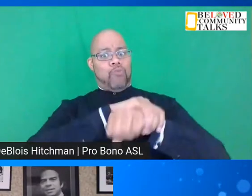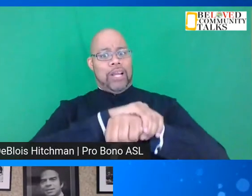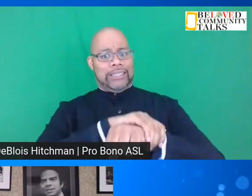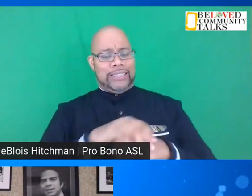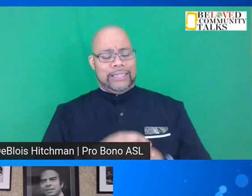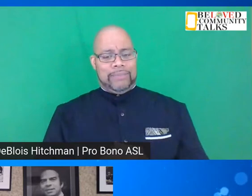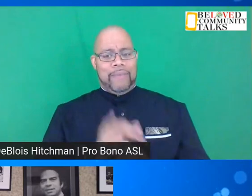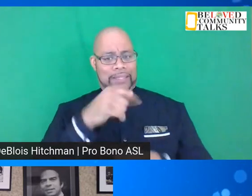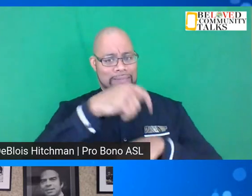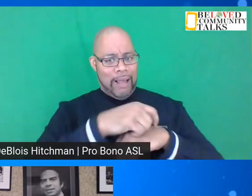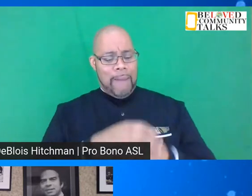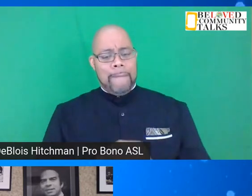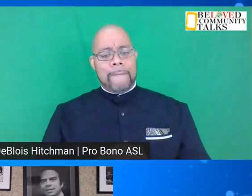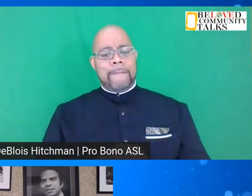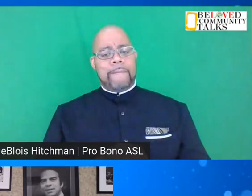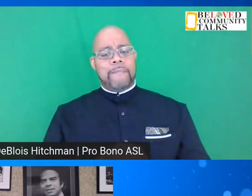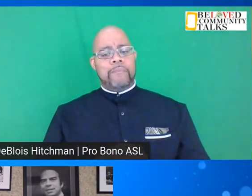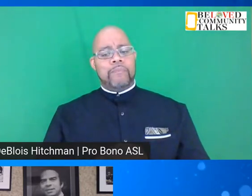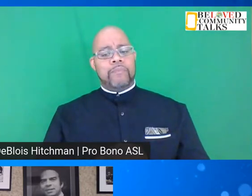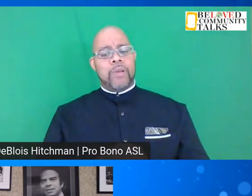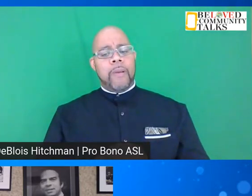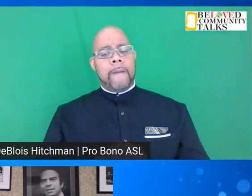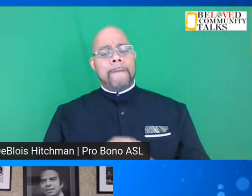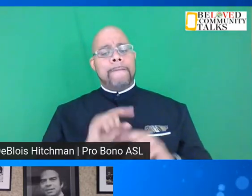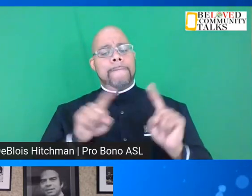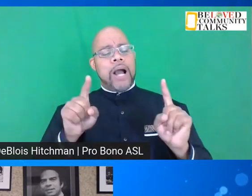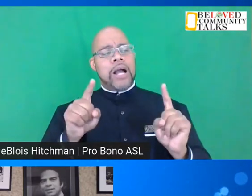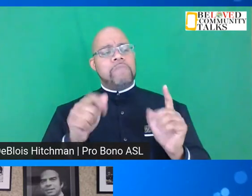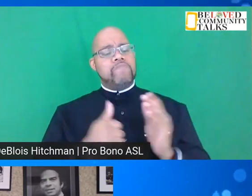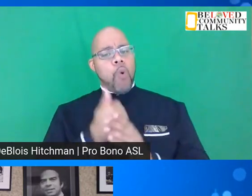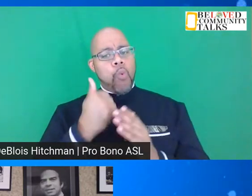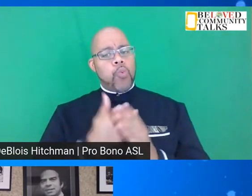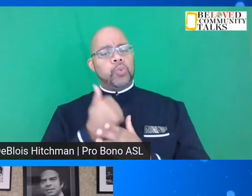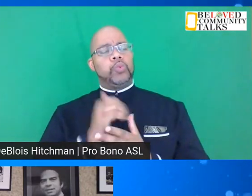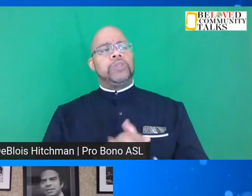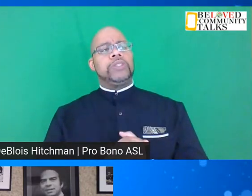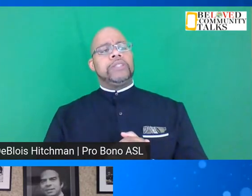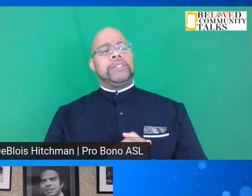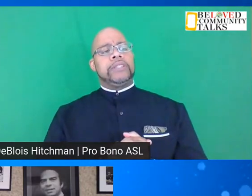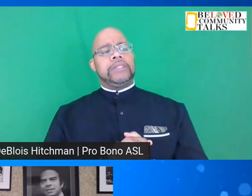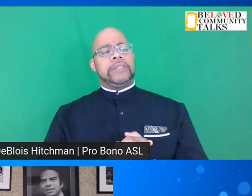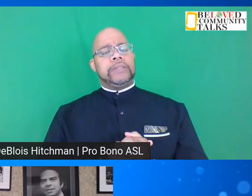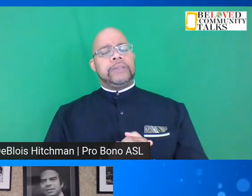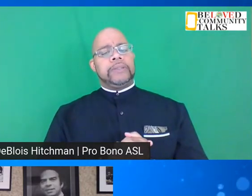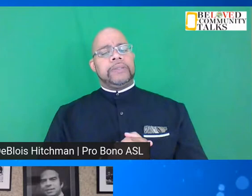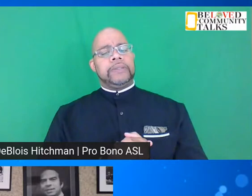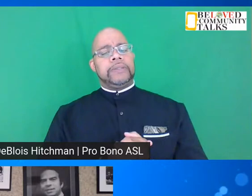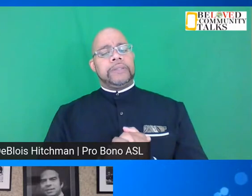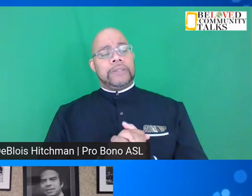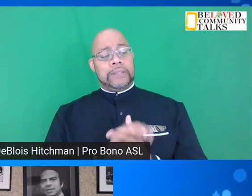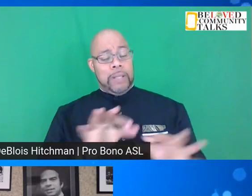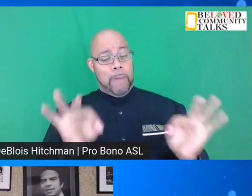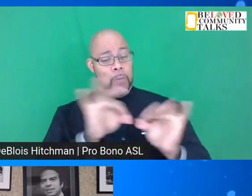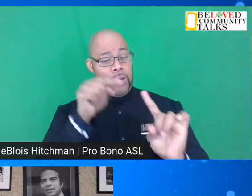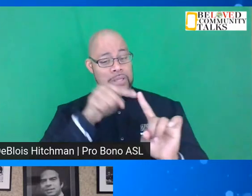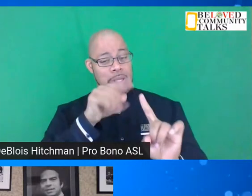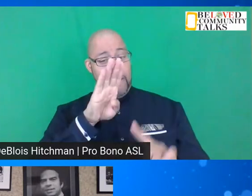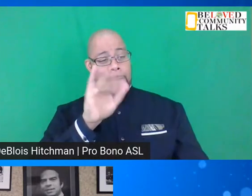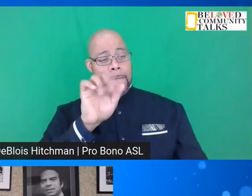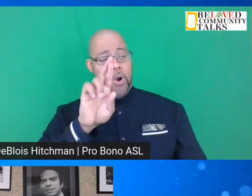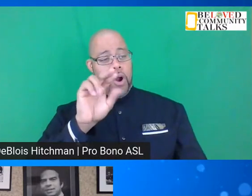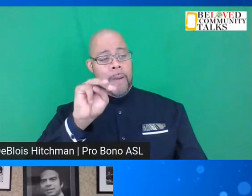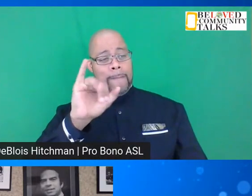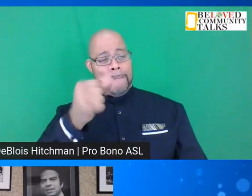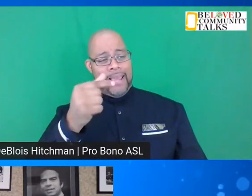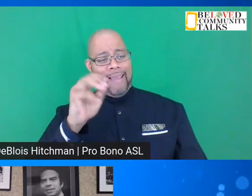And by and large, the key to the Birmingham movement was that